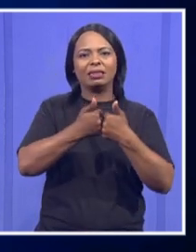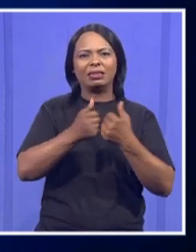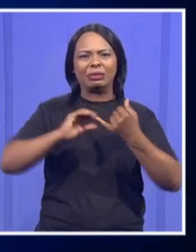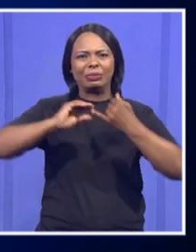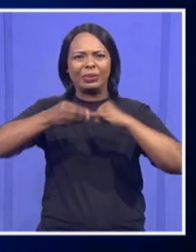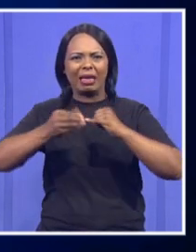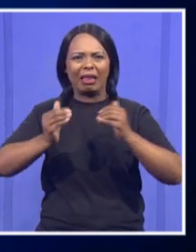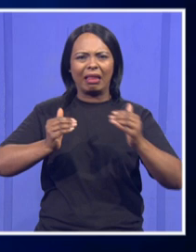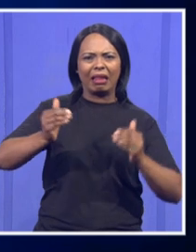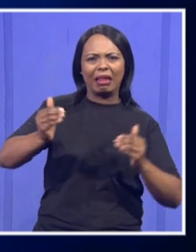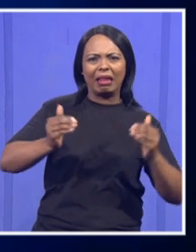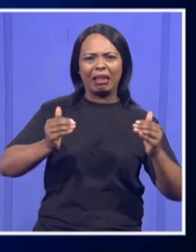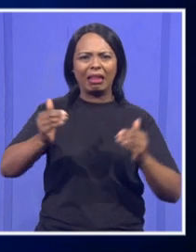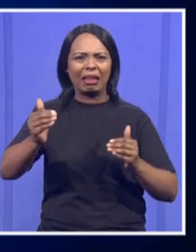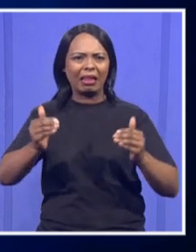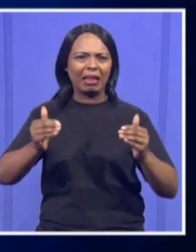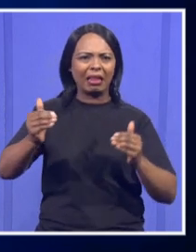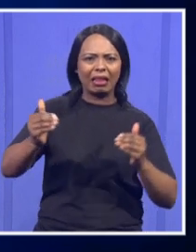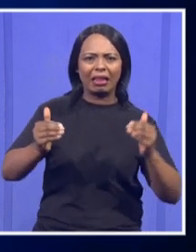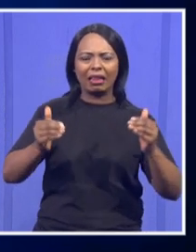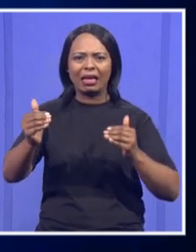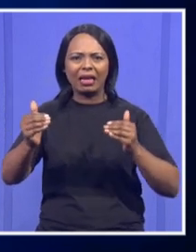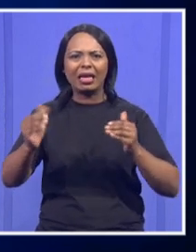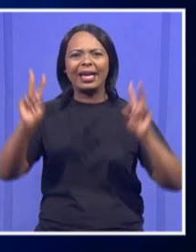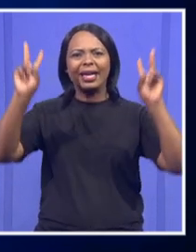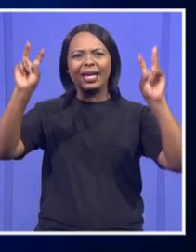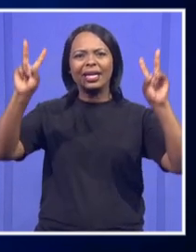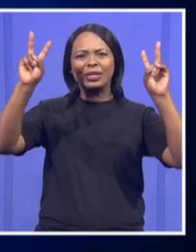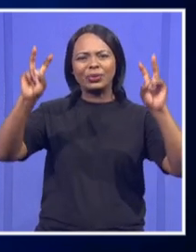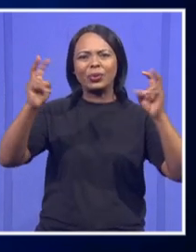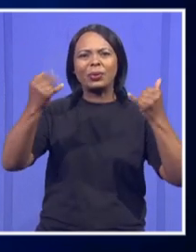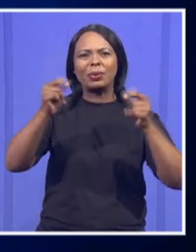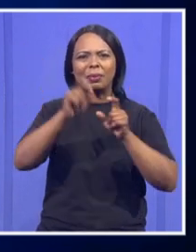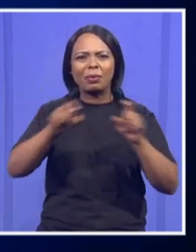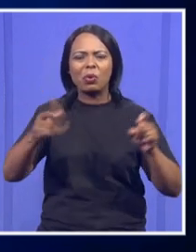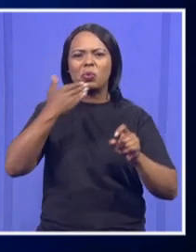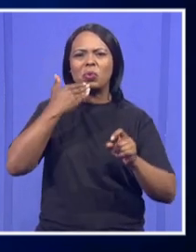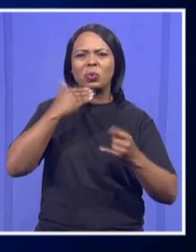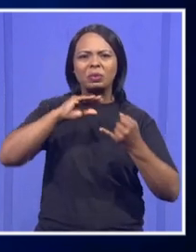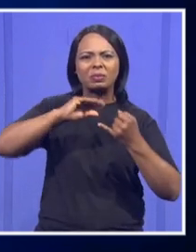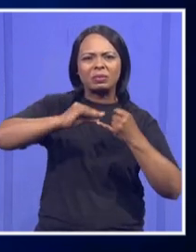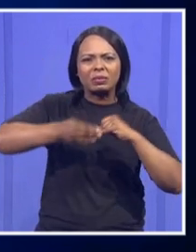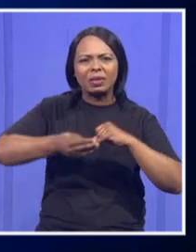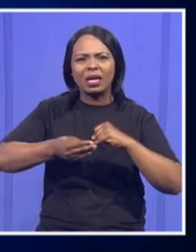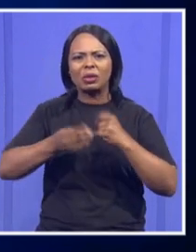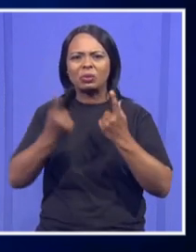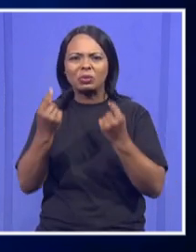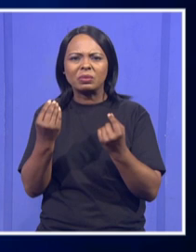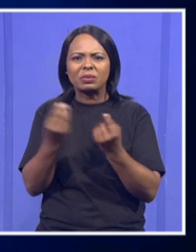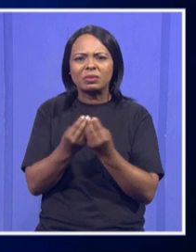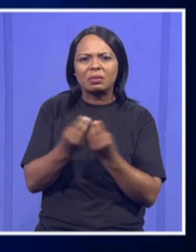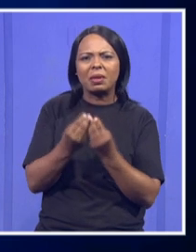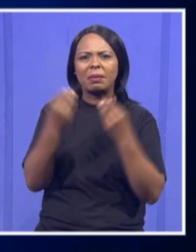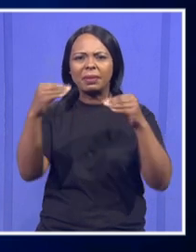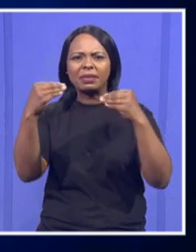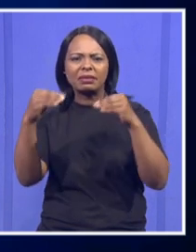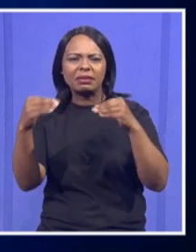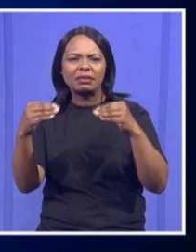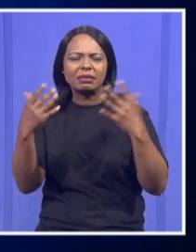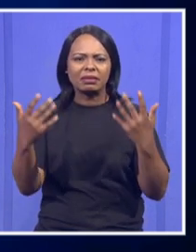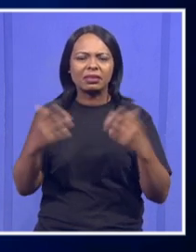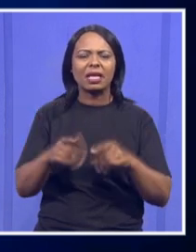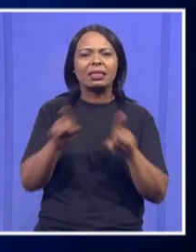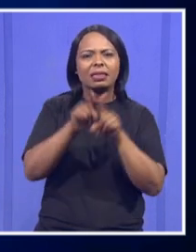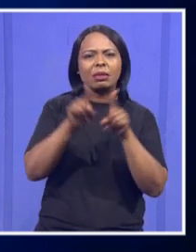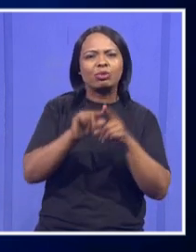to deal with issues of people who are still trying to do some businesses out there, and also